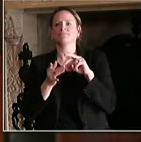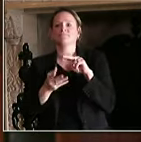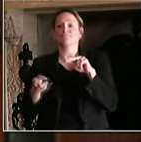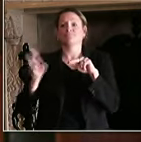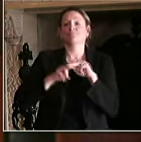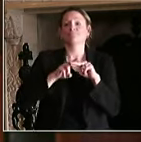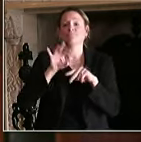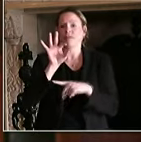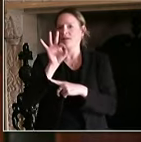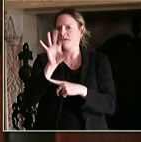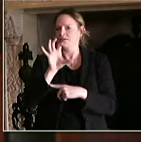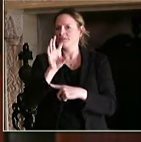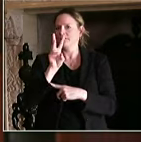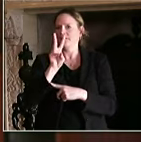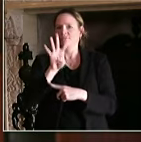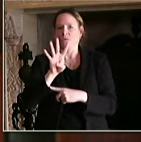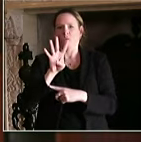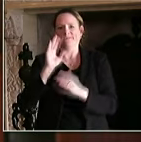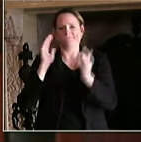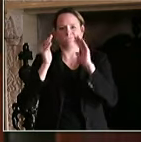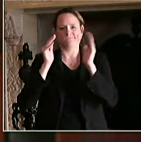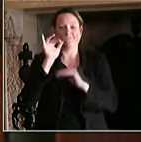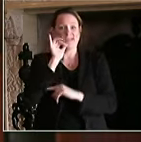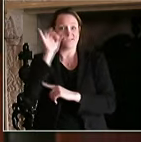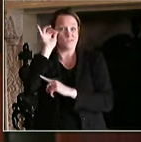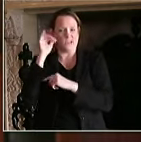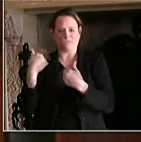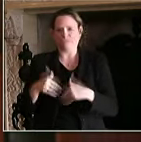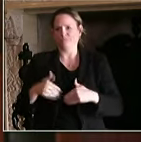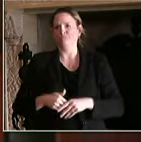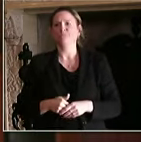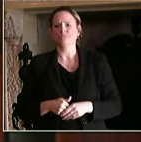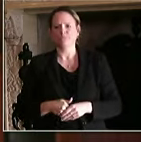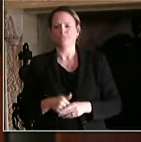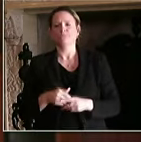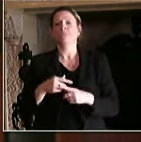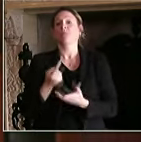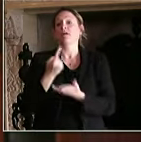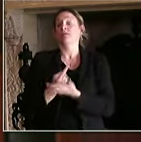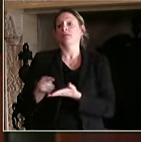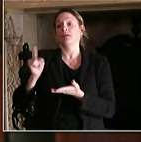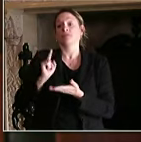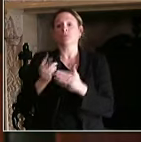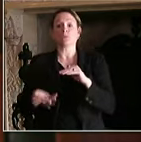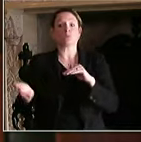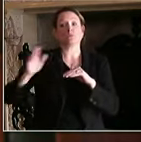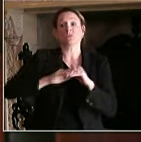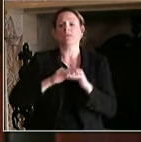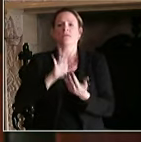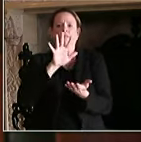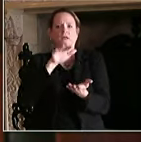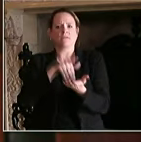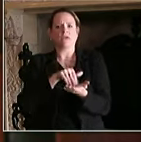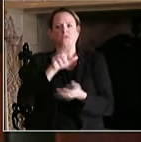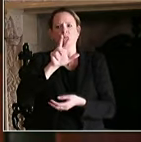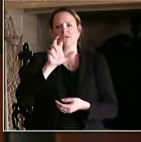over yesterday. In the past week, we have increased our cases by 5,350 and broken our